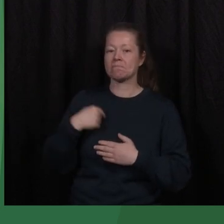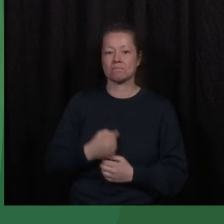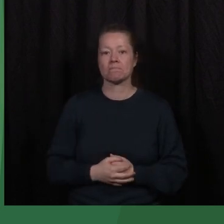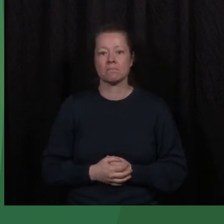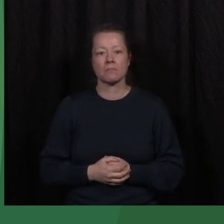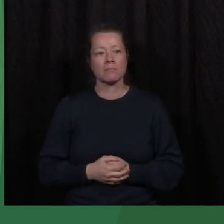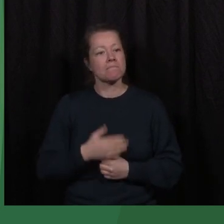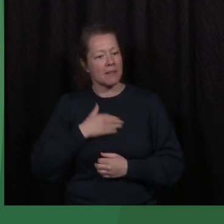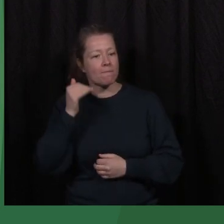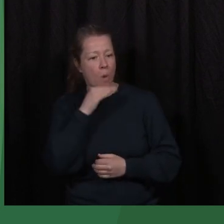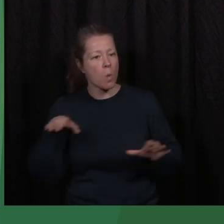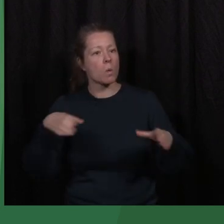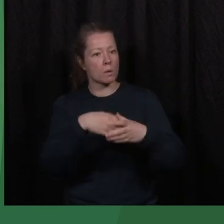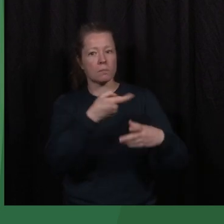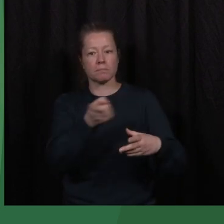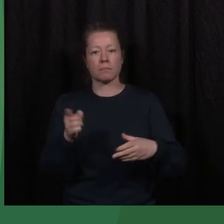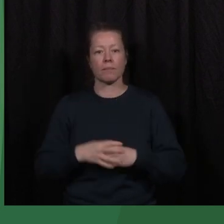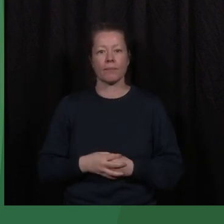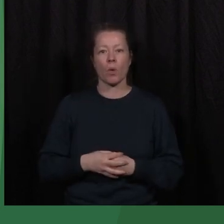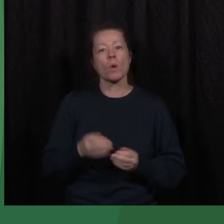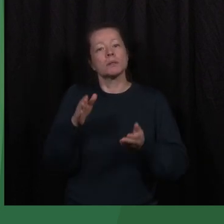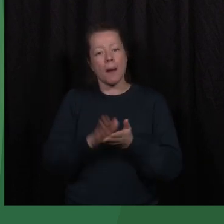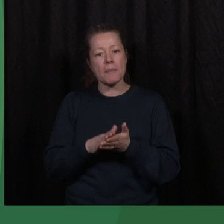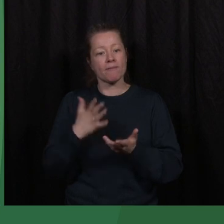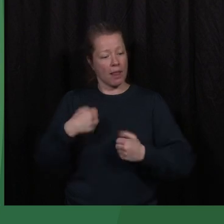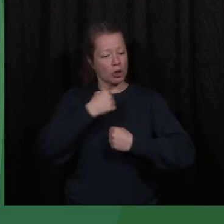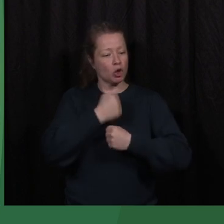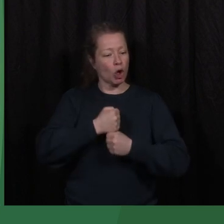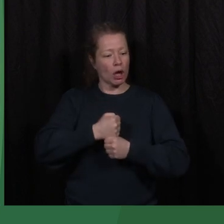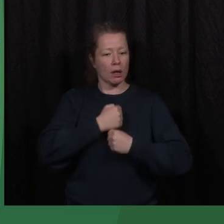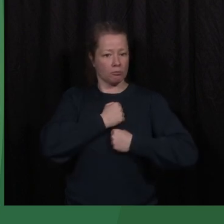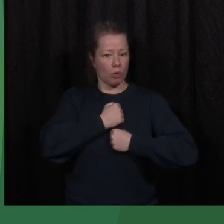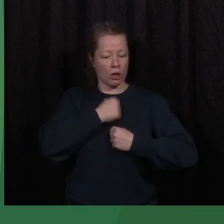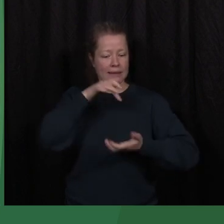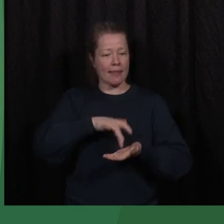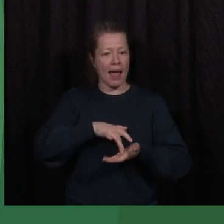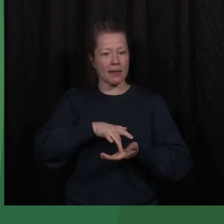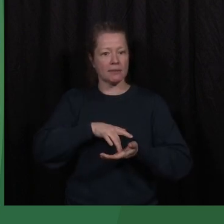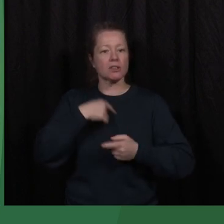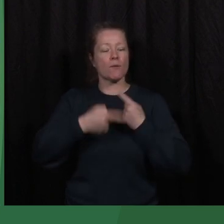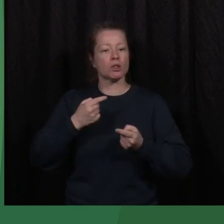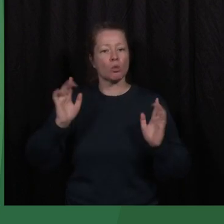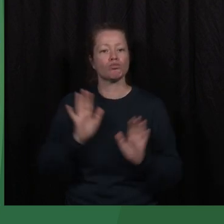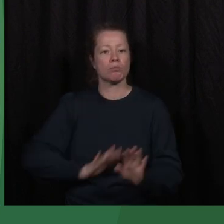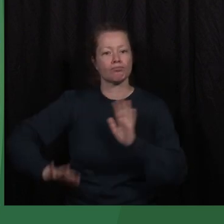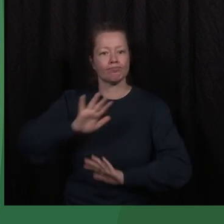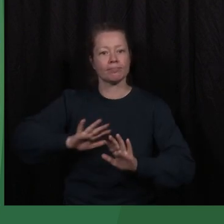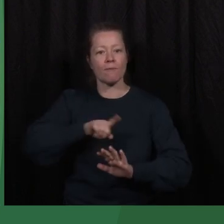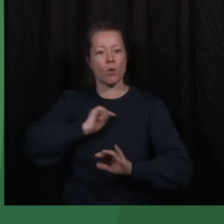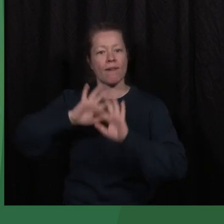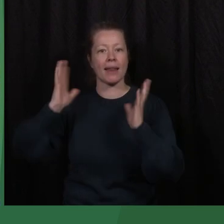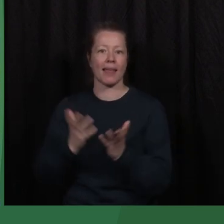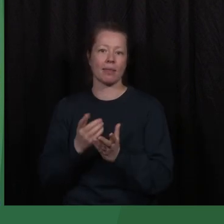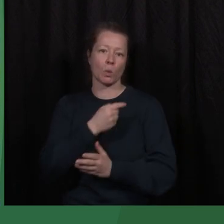These are my people. And together, from this place of safety, we're going to do everything we can to heal our world. Thank you.